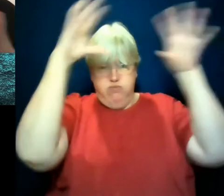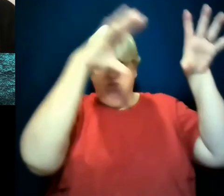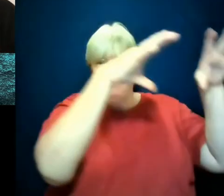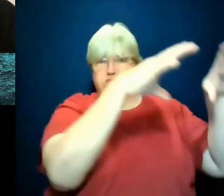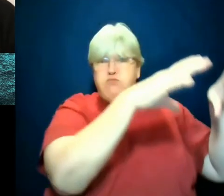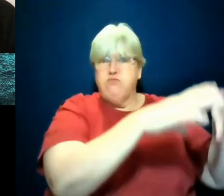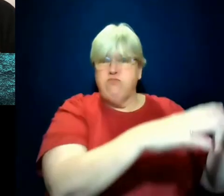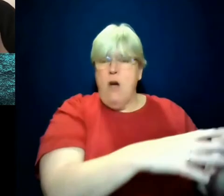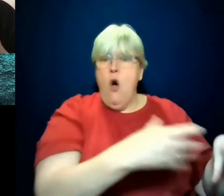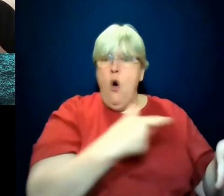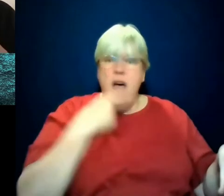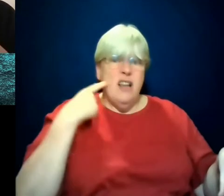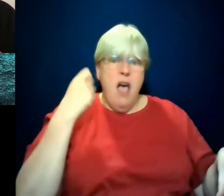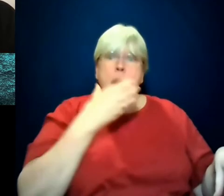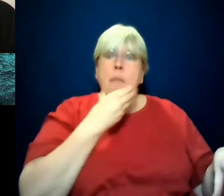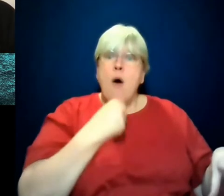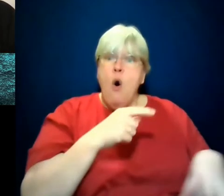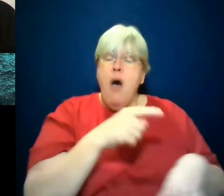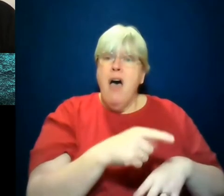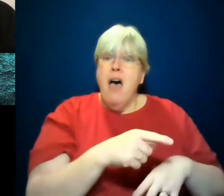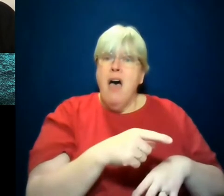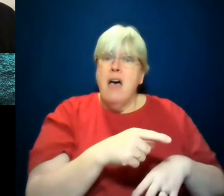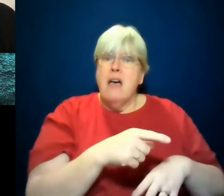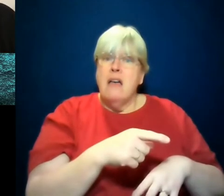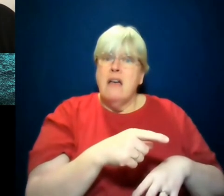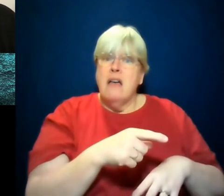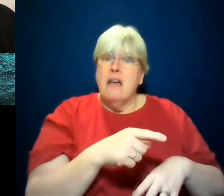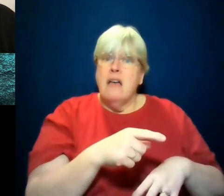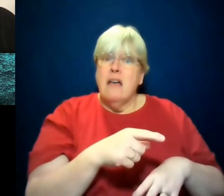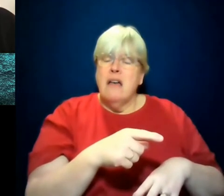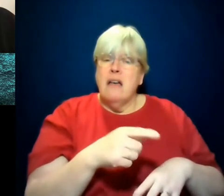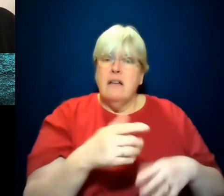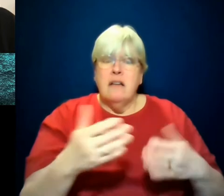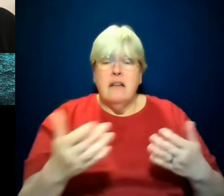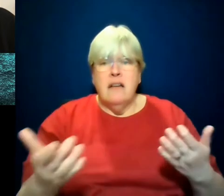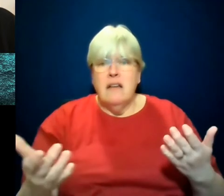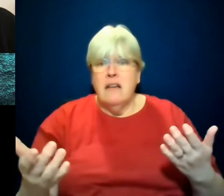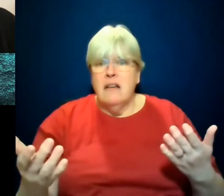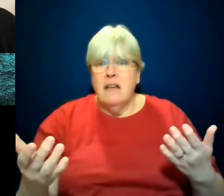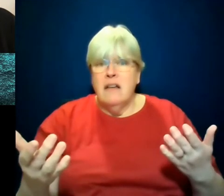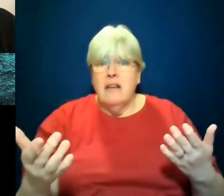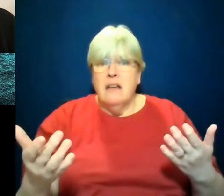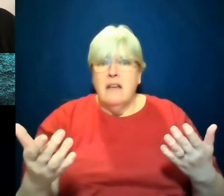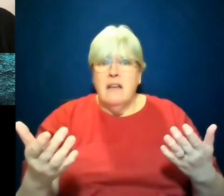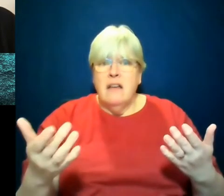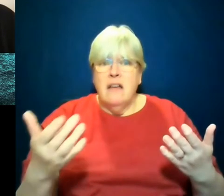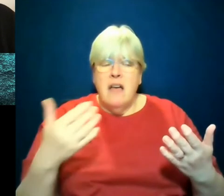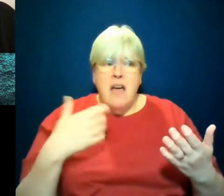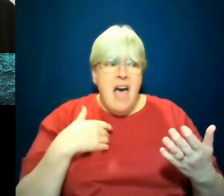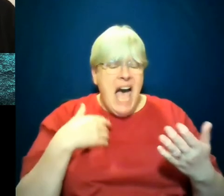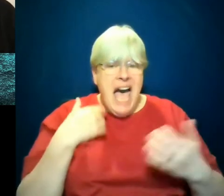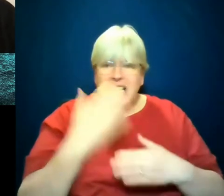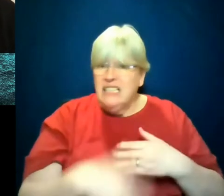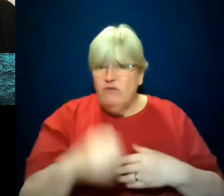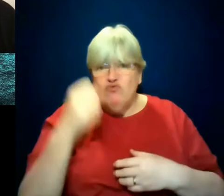who felt remorse, who, so that's where Levi came from. And I didn't even realize it when I